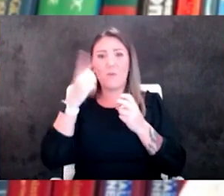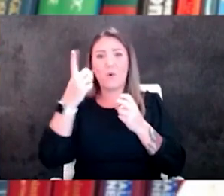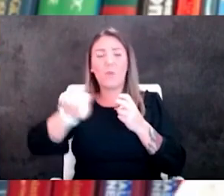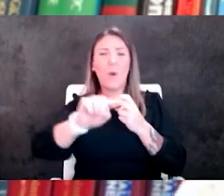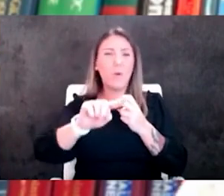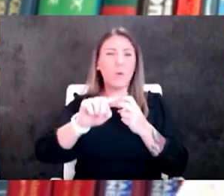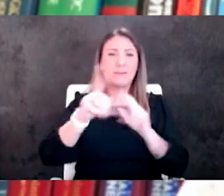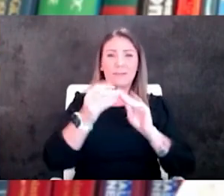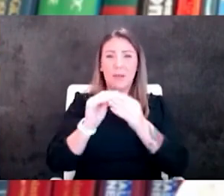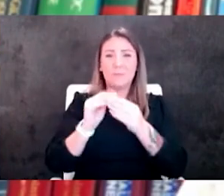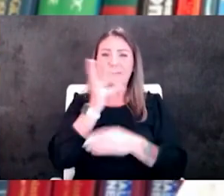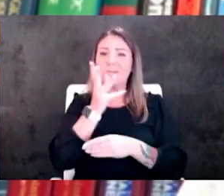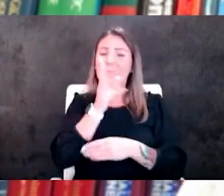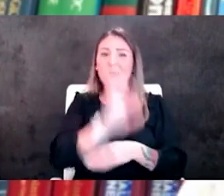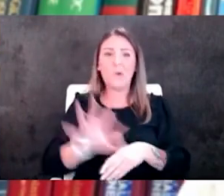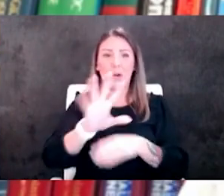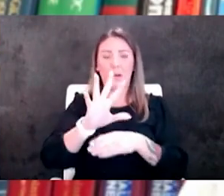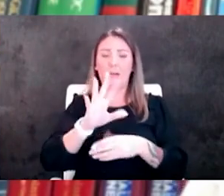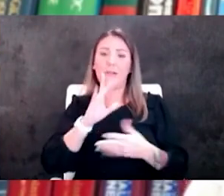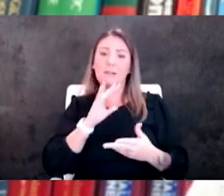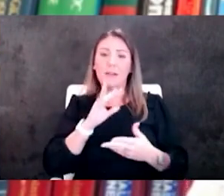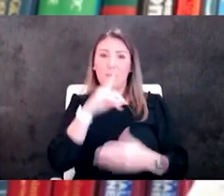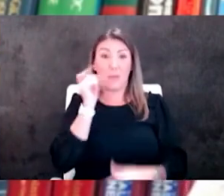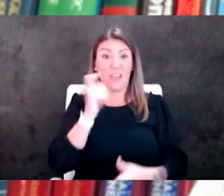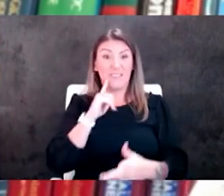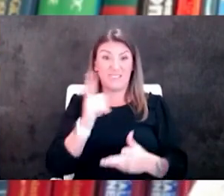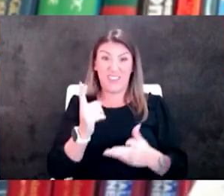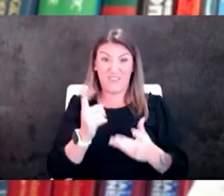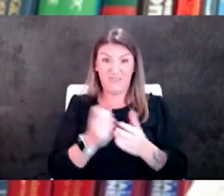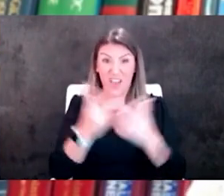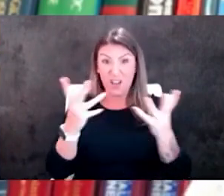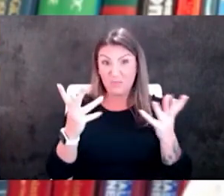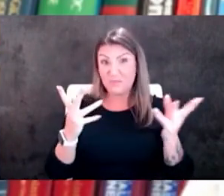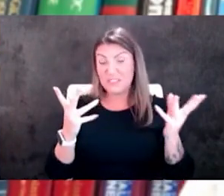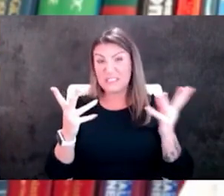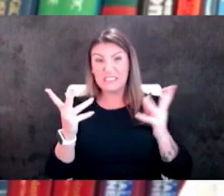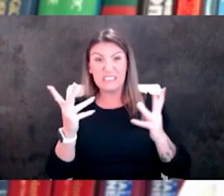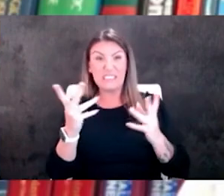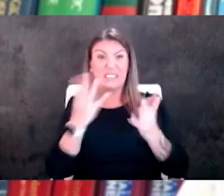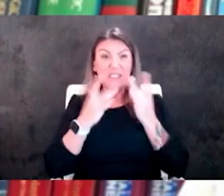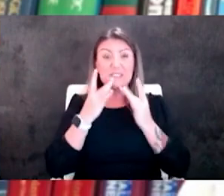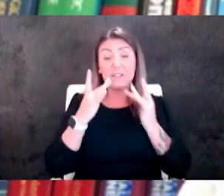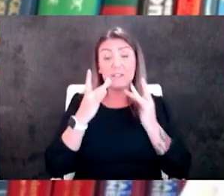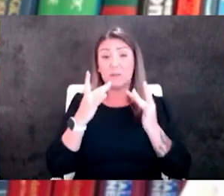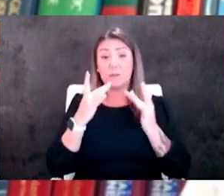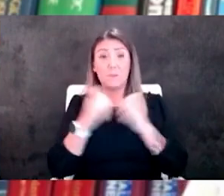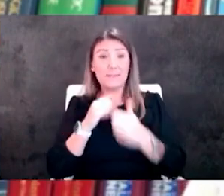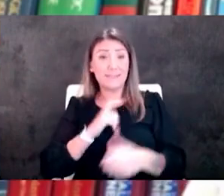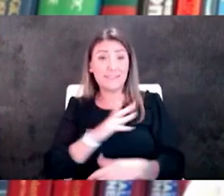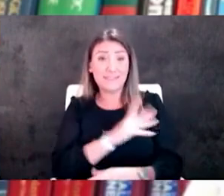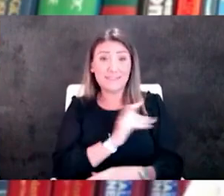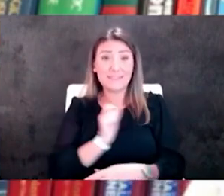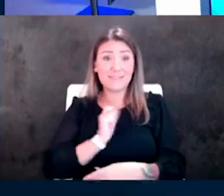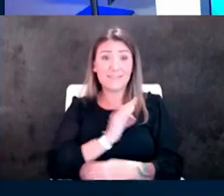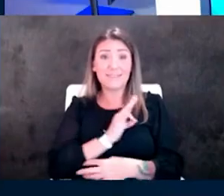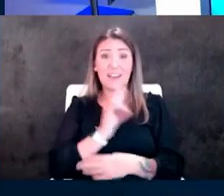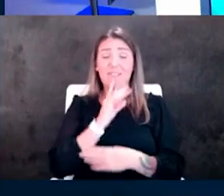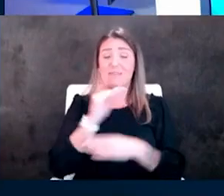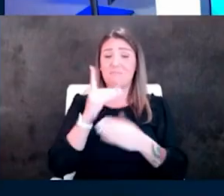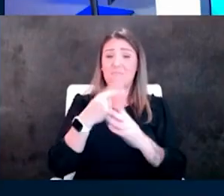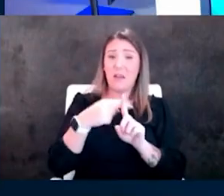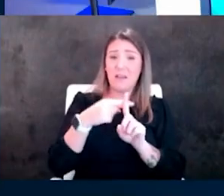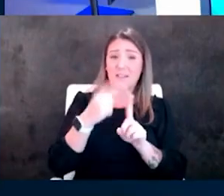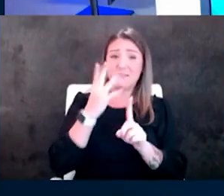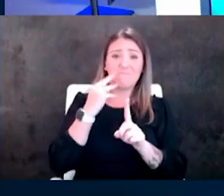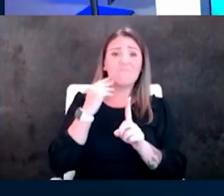really volume so it's been a very positive experience for us yeah Dr. Rose you talked more a little bit